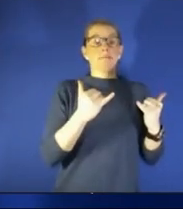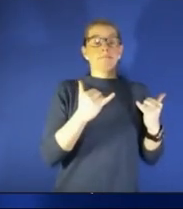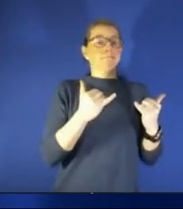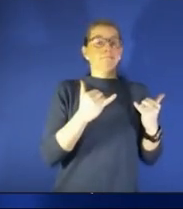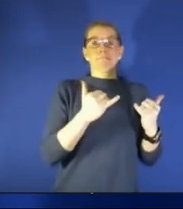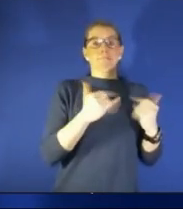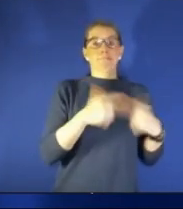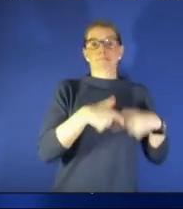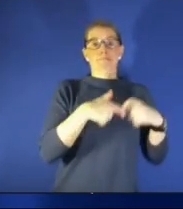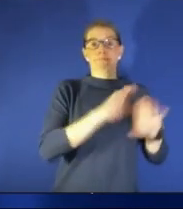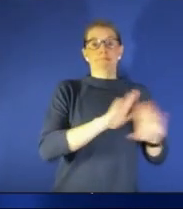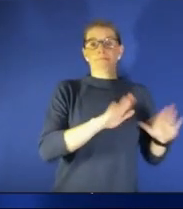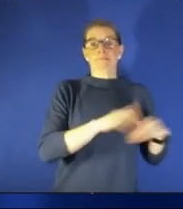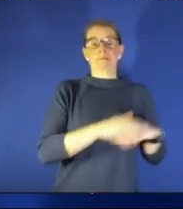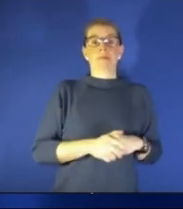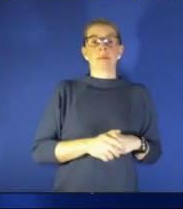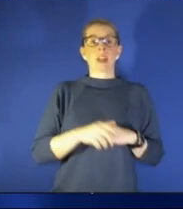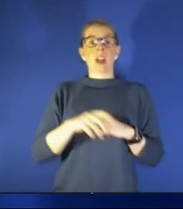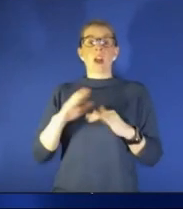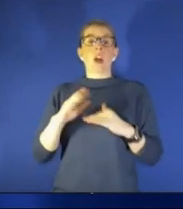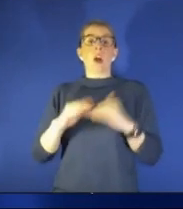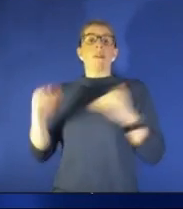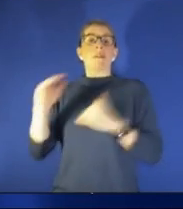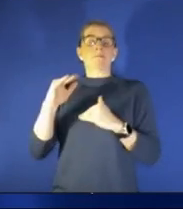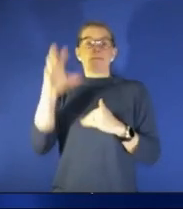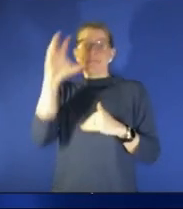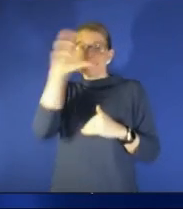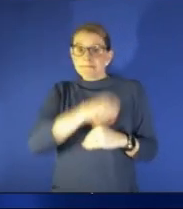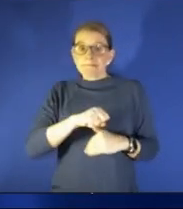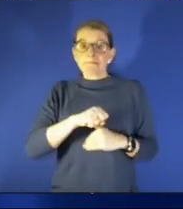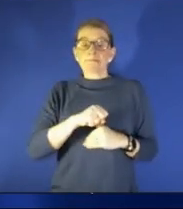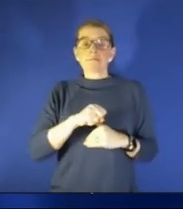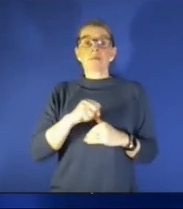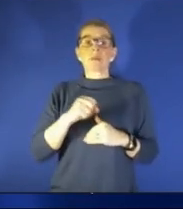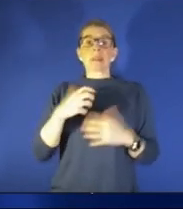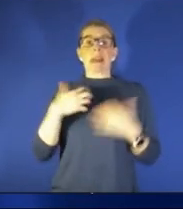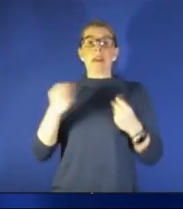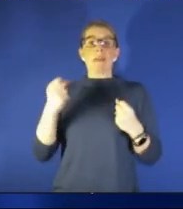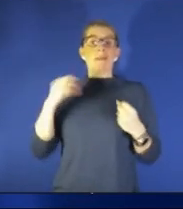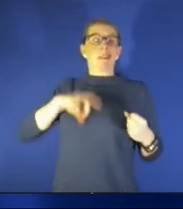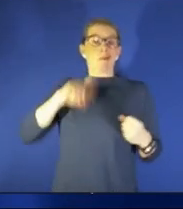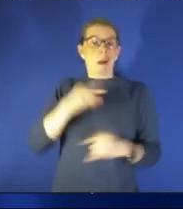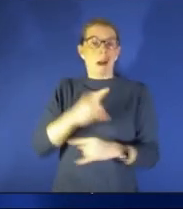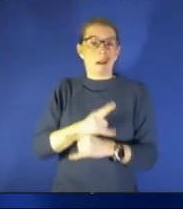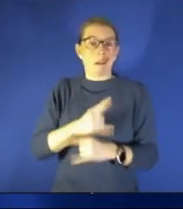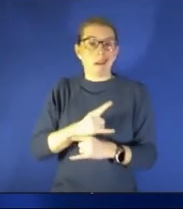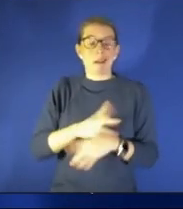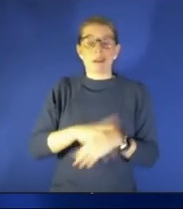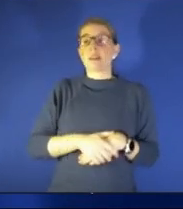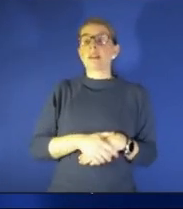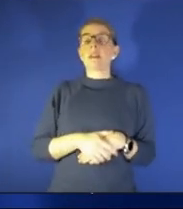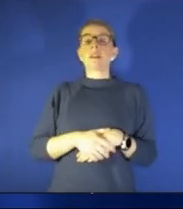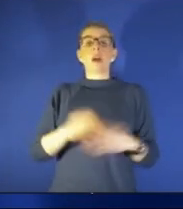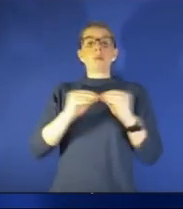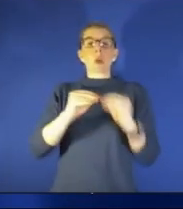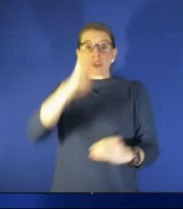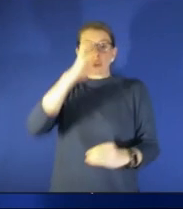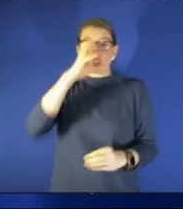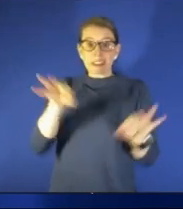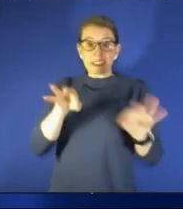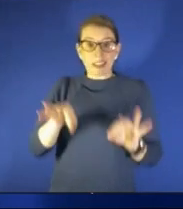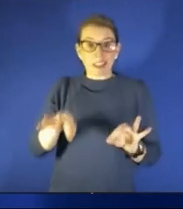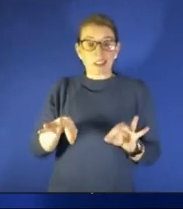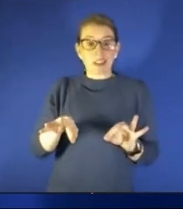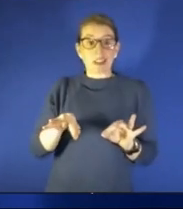overestimated the health benefits of alcohol uh when studies more recently been done uh on a more strict definition of teetotallers